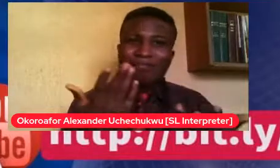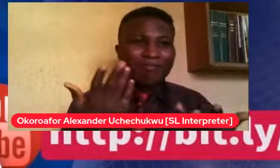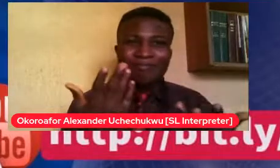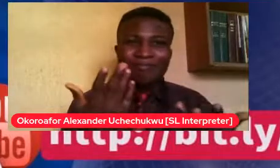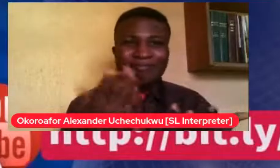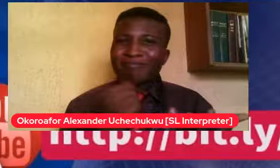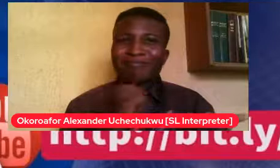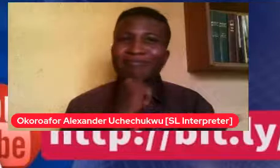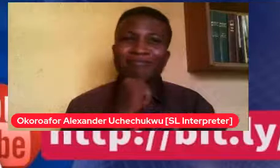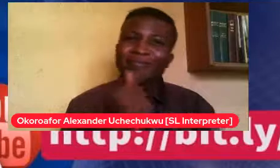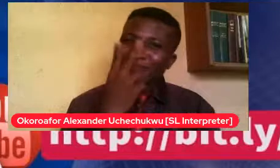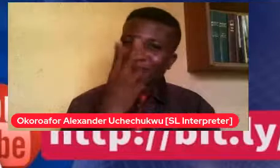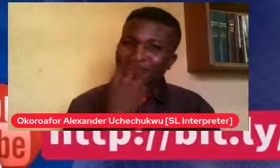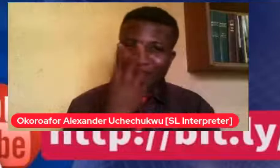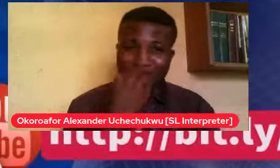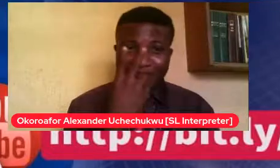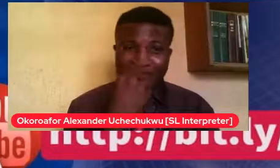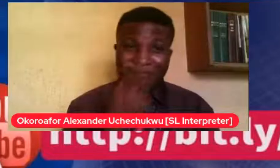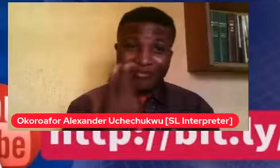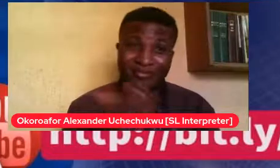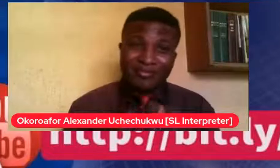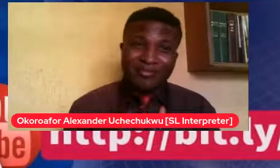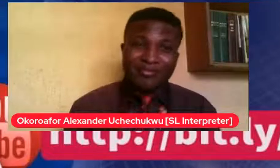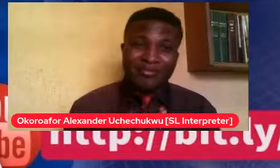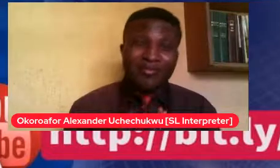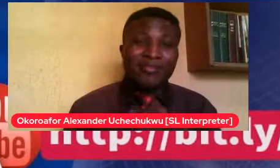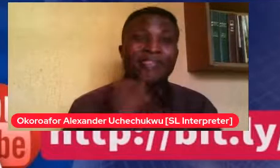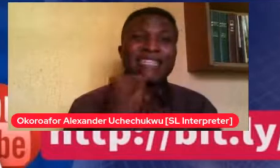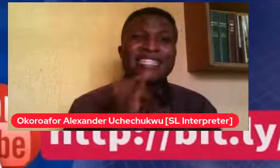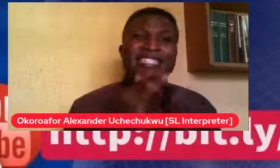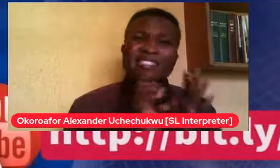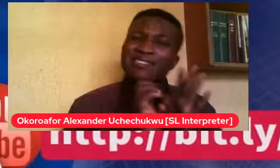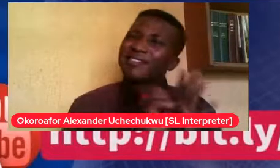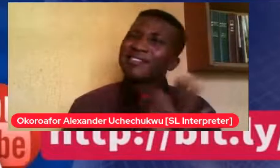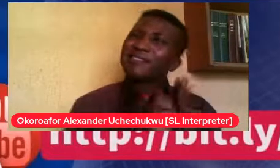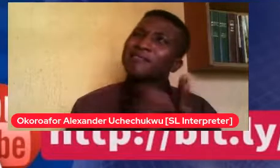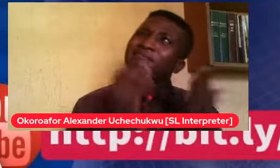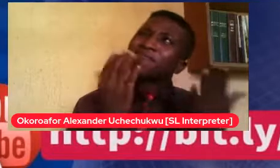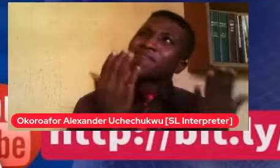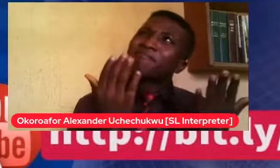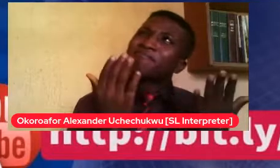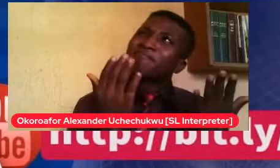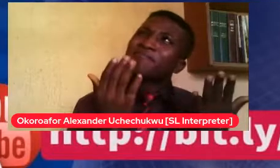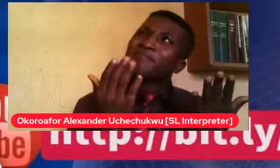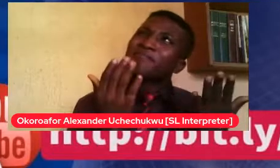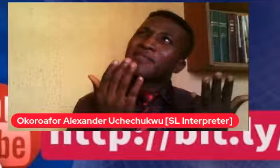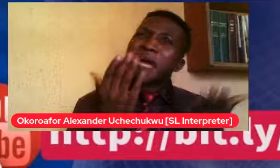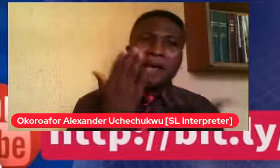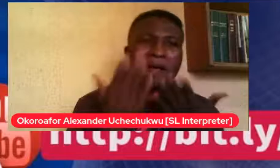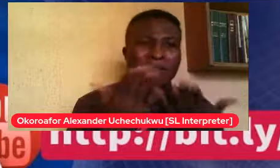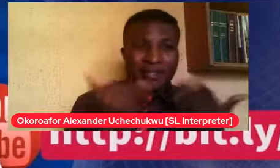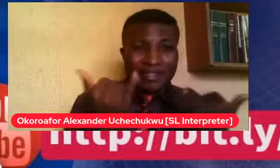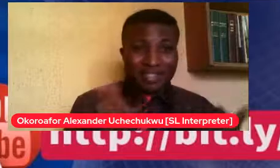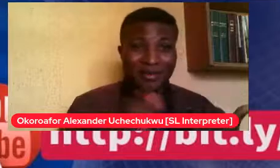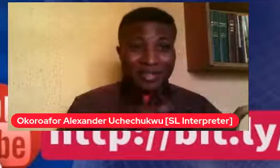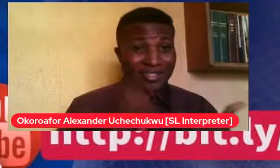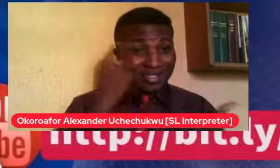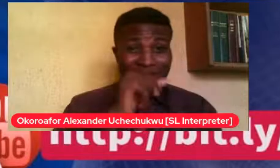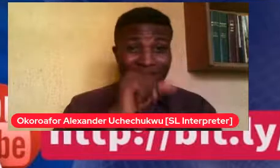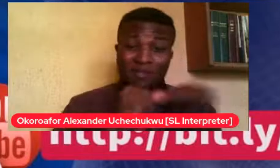I mean, now that I think about it, then it was not funny in any way. Like, having to actually now figure out how do I,